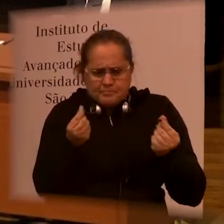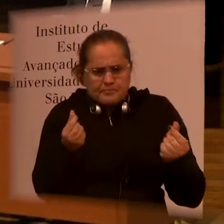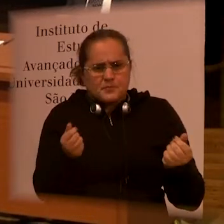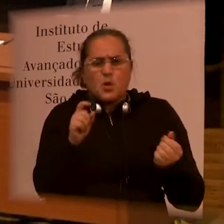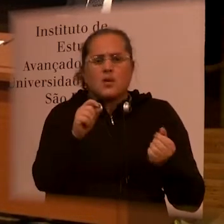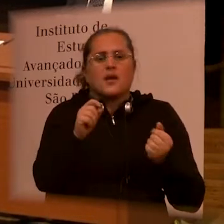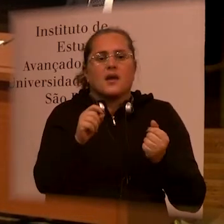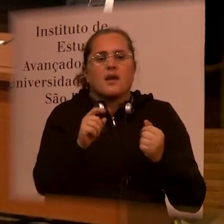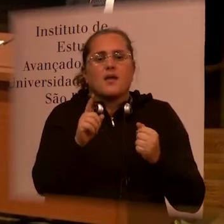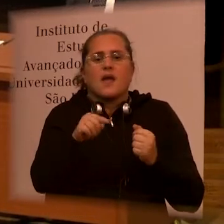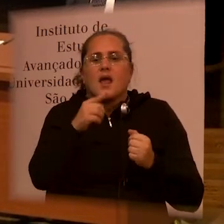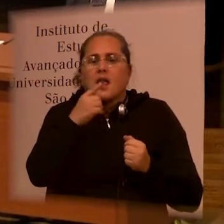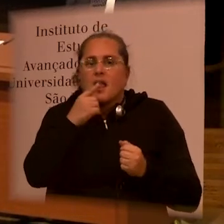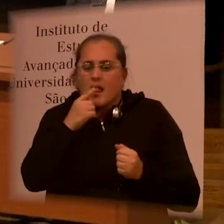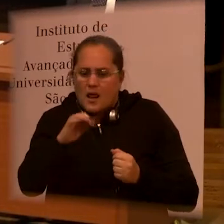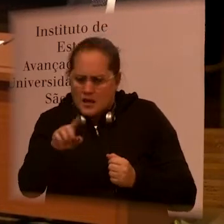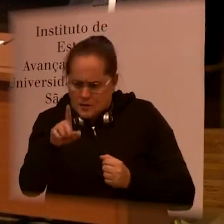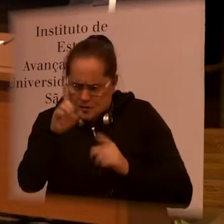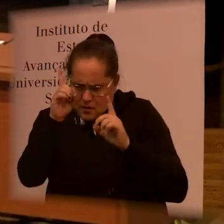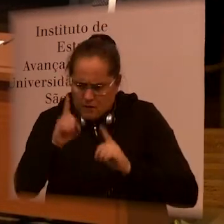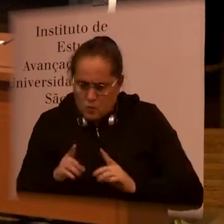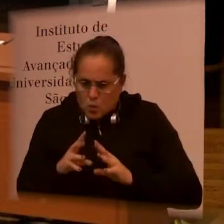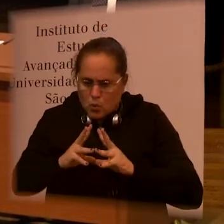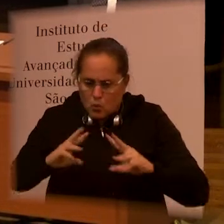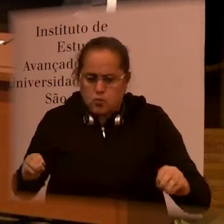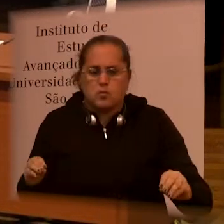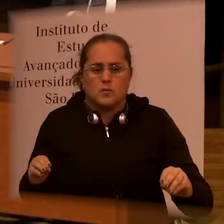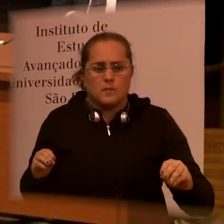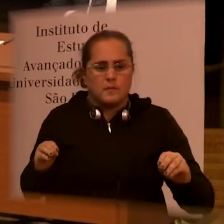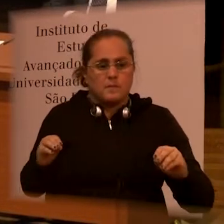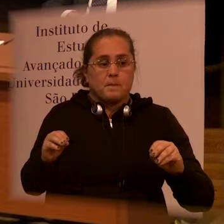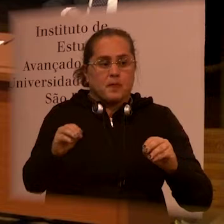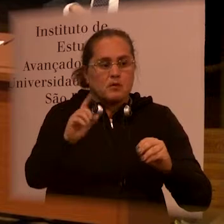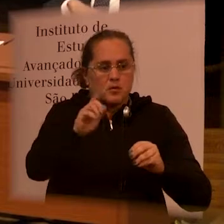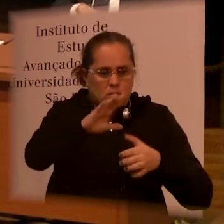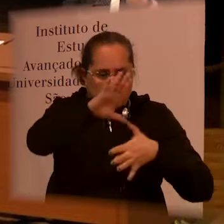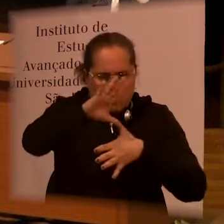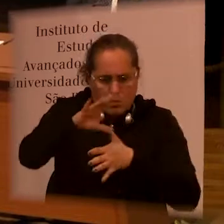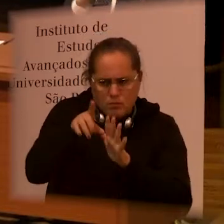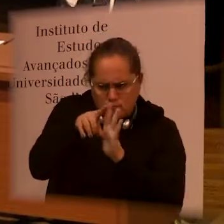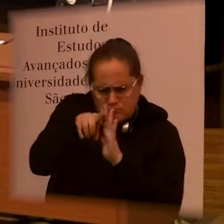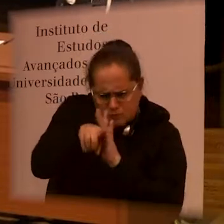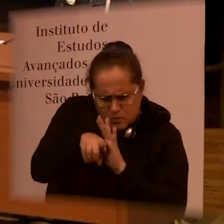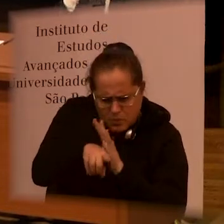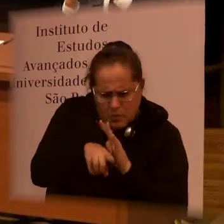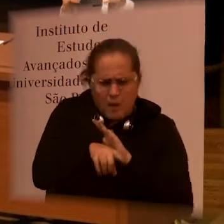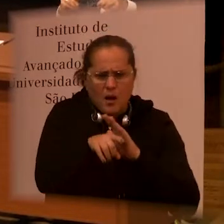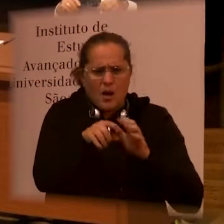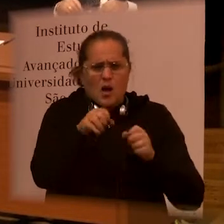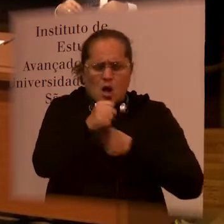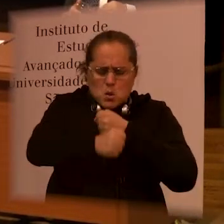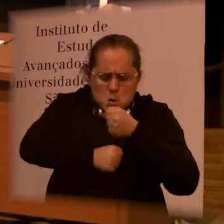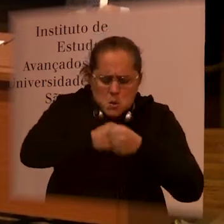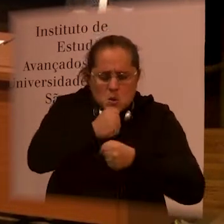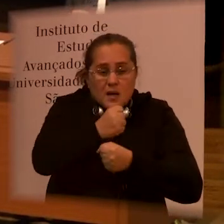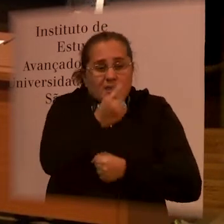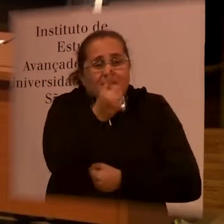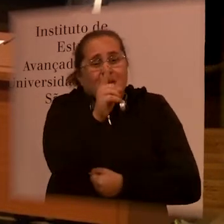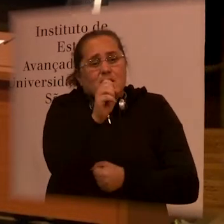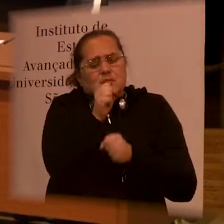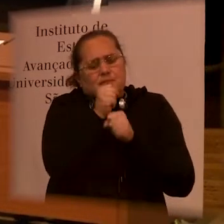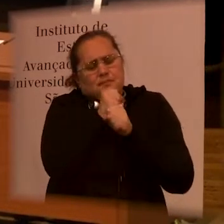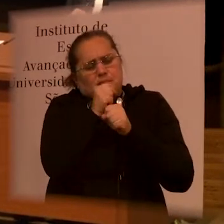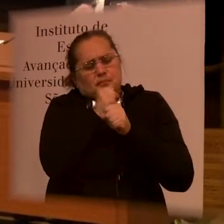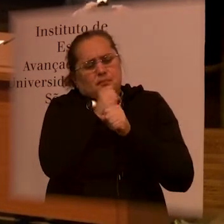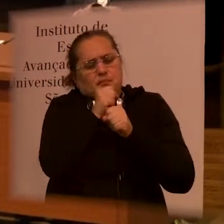very sensible, is children with disabilities being kidnapped. And we've already mapped that,